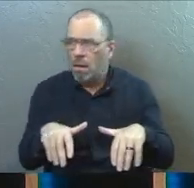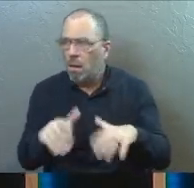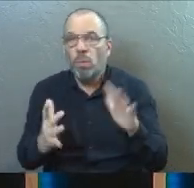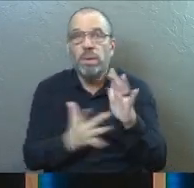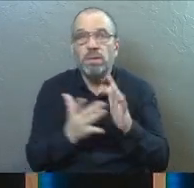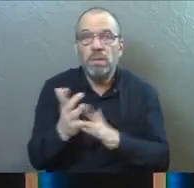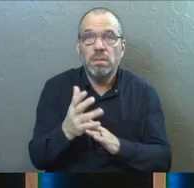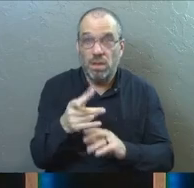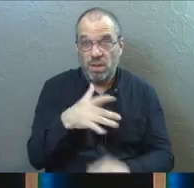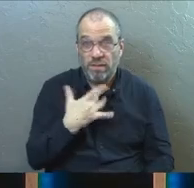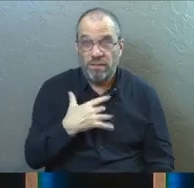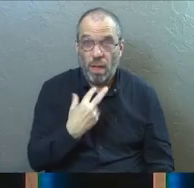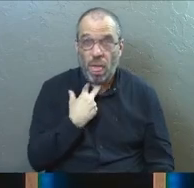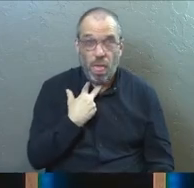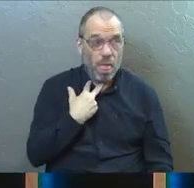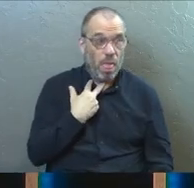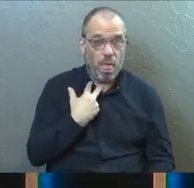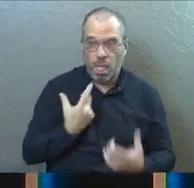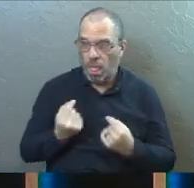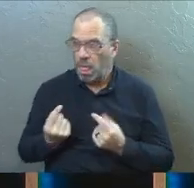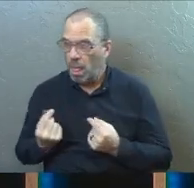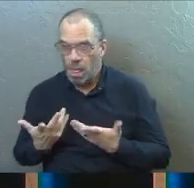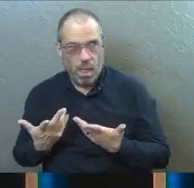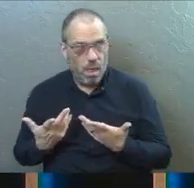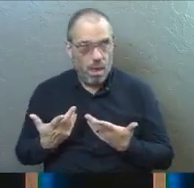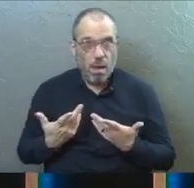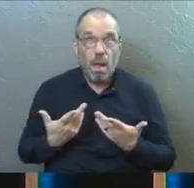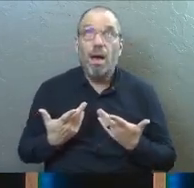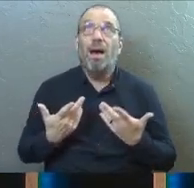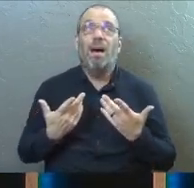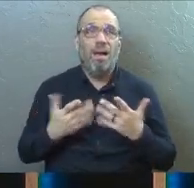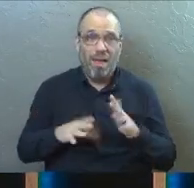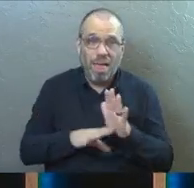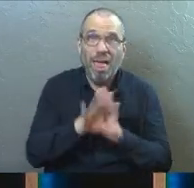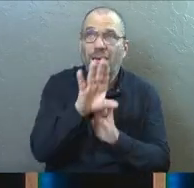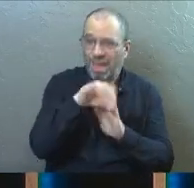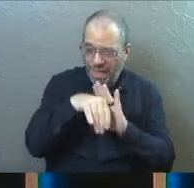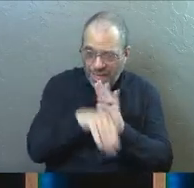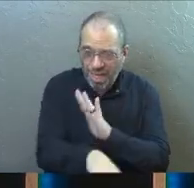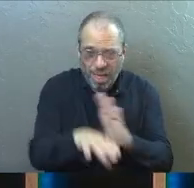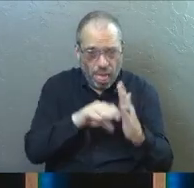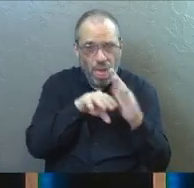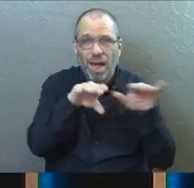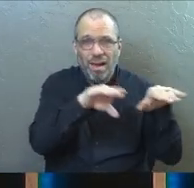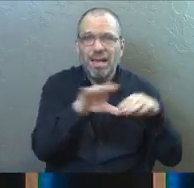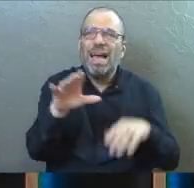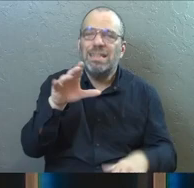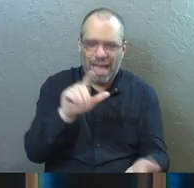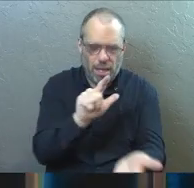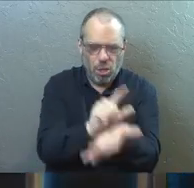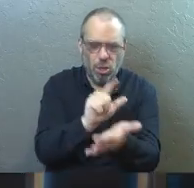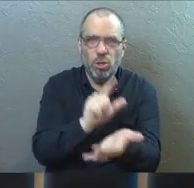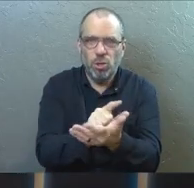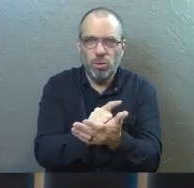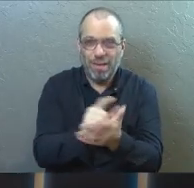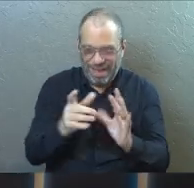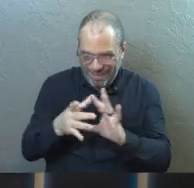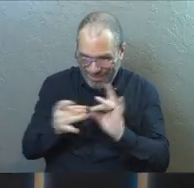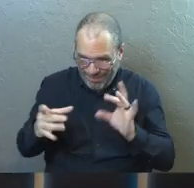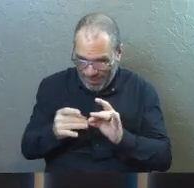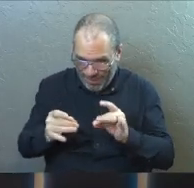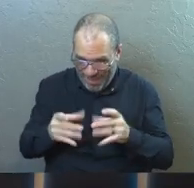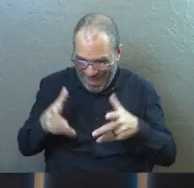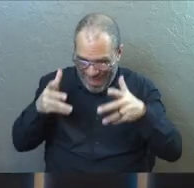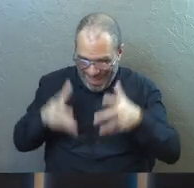with Jesus? And you didn't know if you were ever going to get out. It's like Dr. Luke lands us there